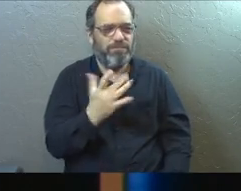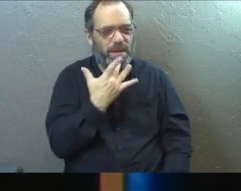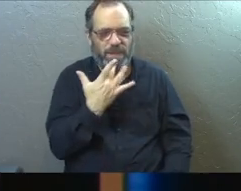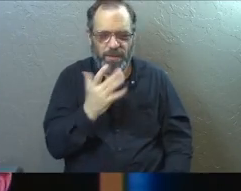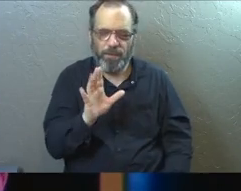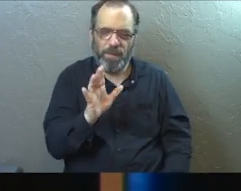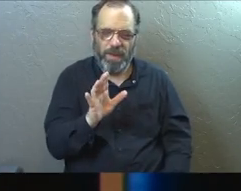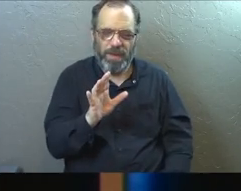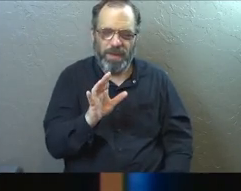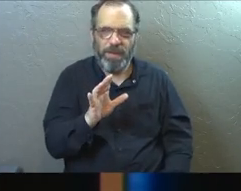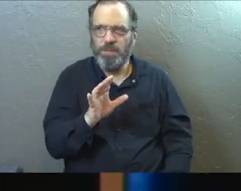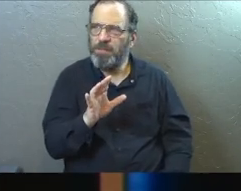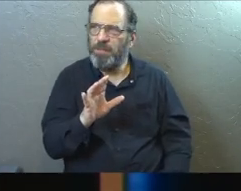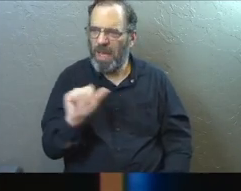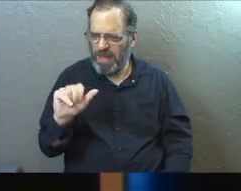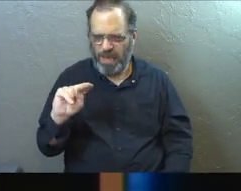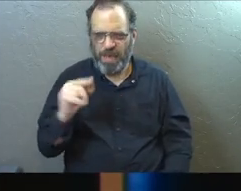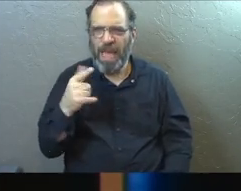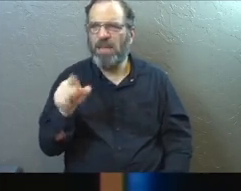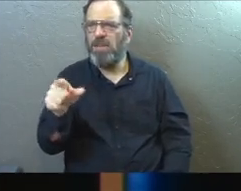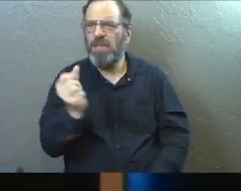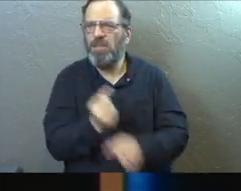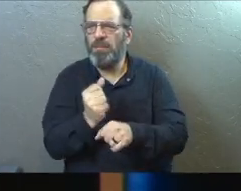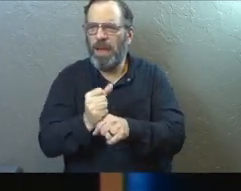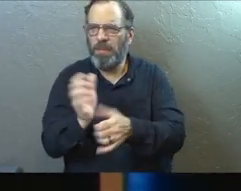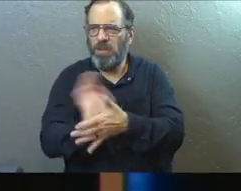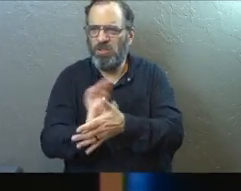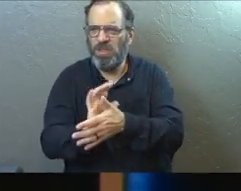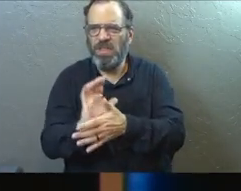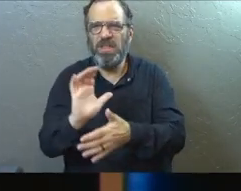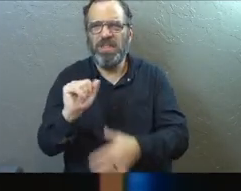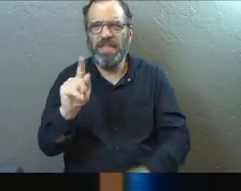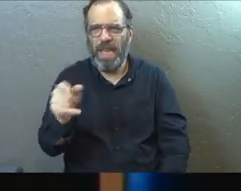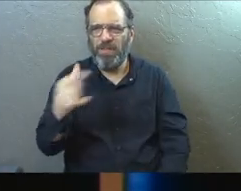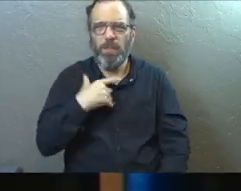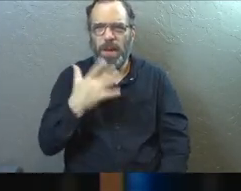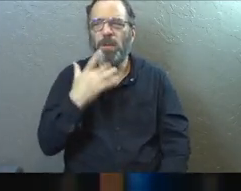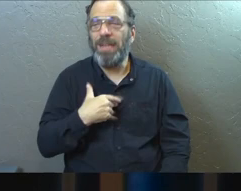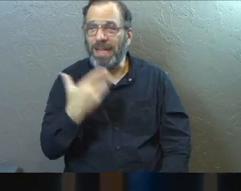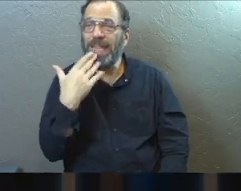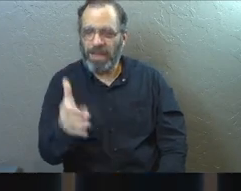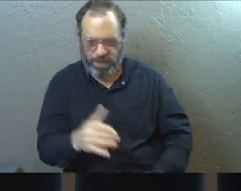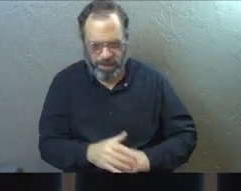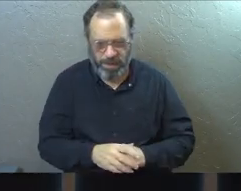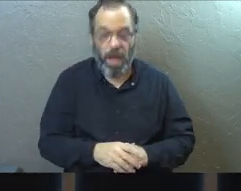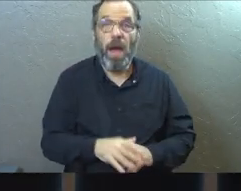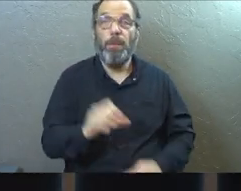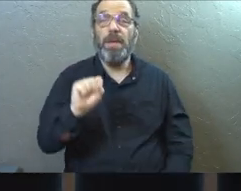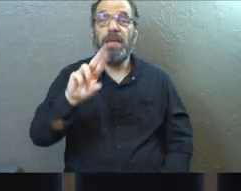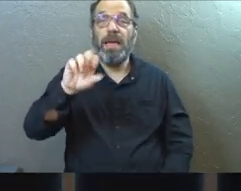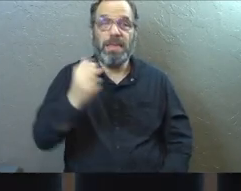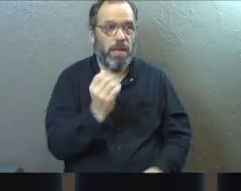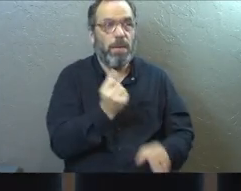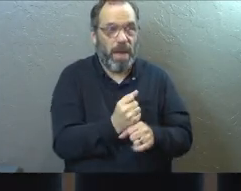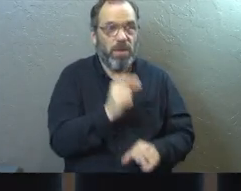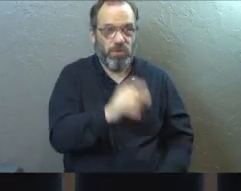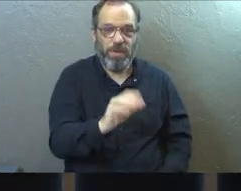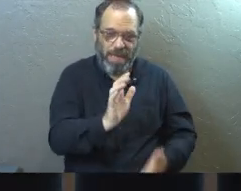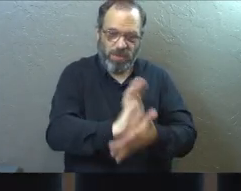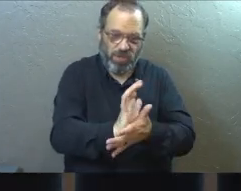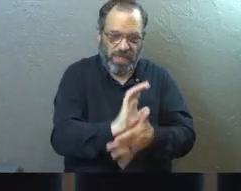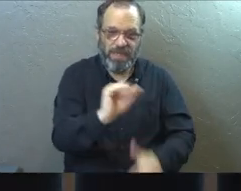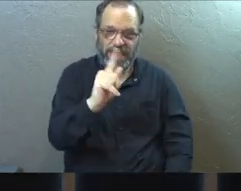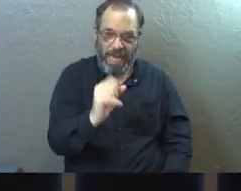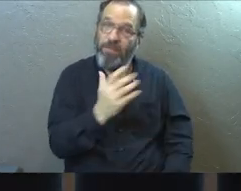there's actually, I don't know, Angie's back there. Angie's made me cheesecake a number of years for my birthday. So thank you for that. Because Sarah's always making sure that there's